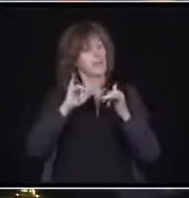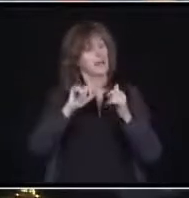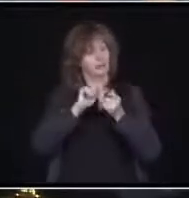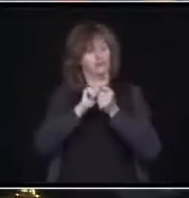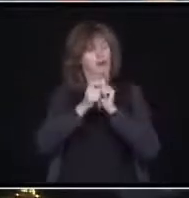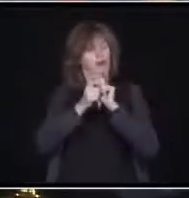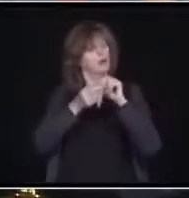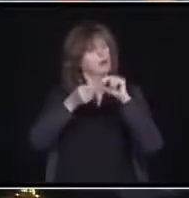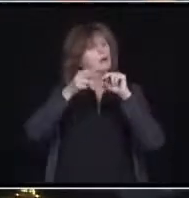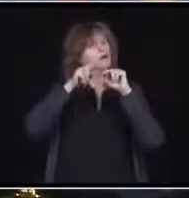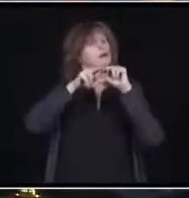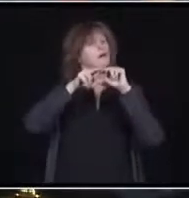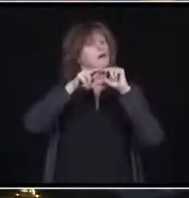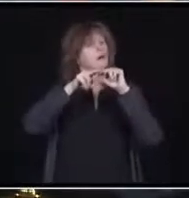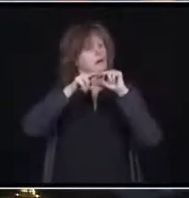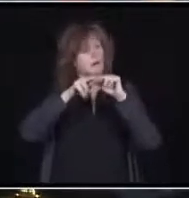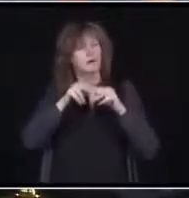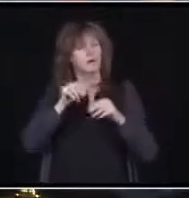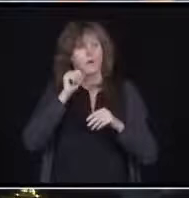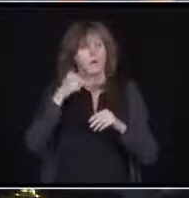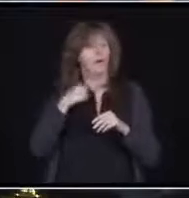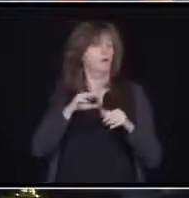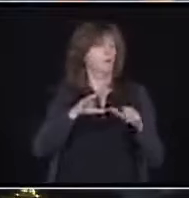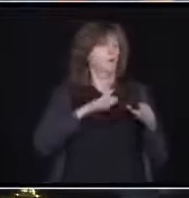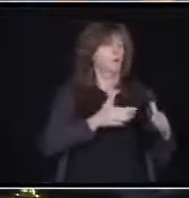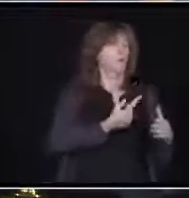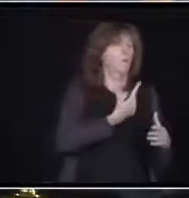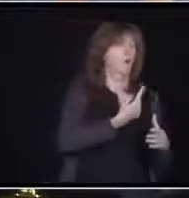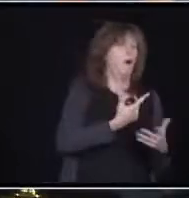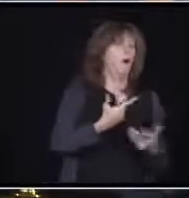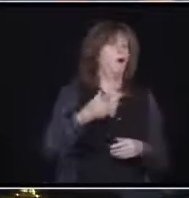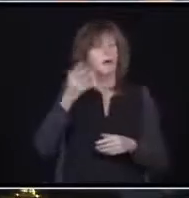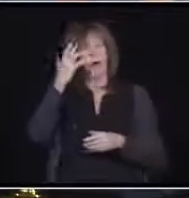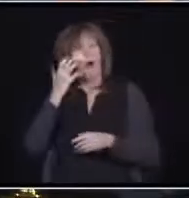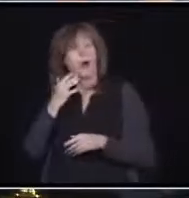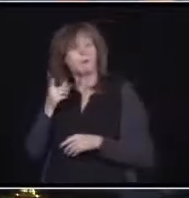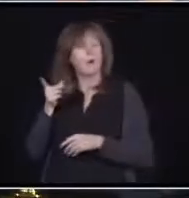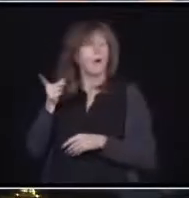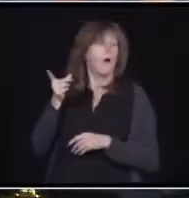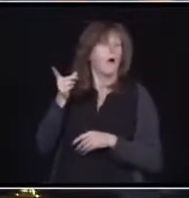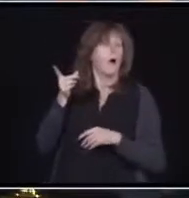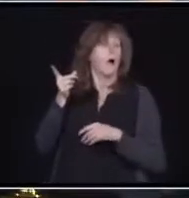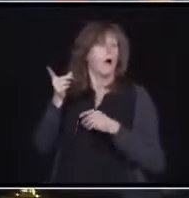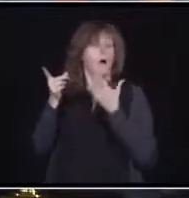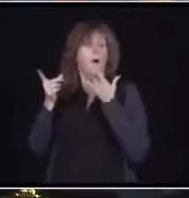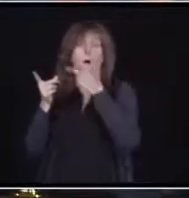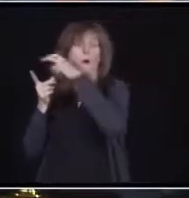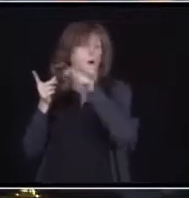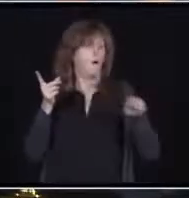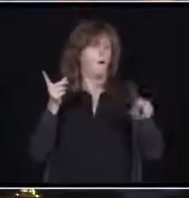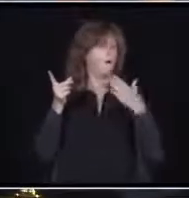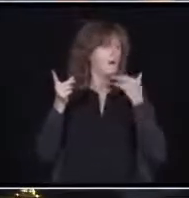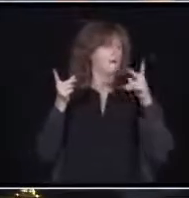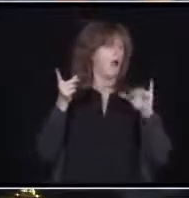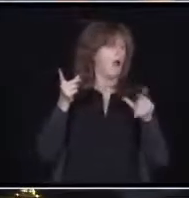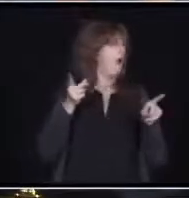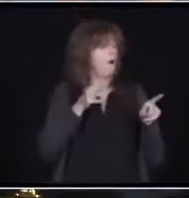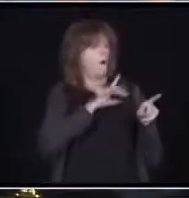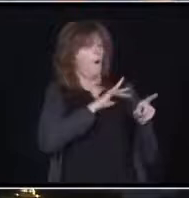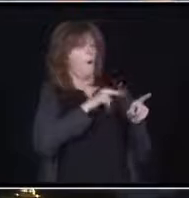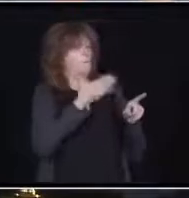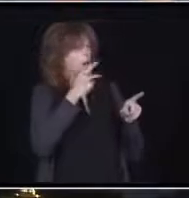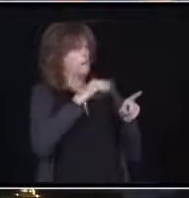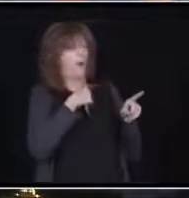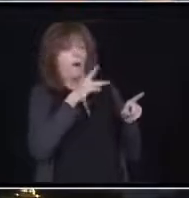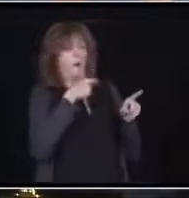PSWs from one area, say hospitals, leaving to go to long-term care homes. Or people going from developmental service